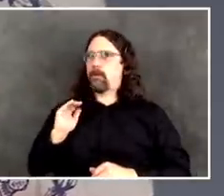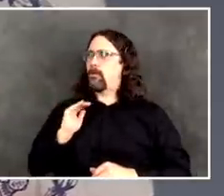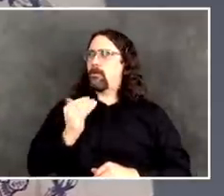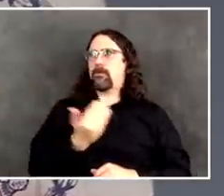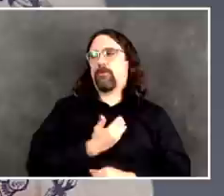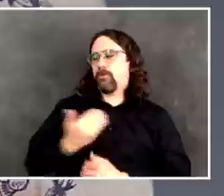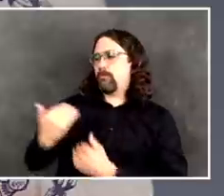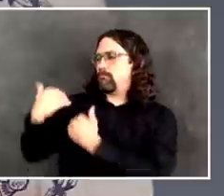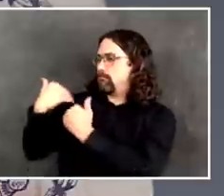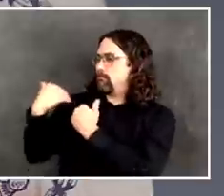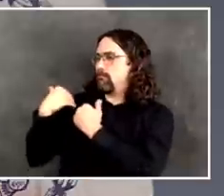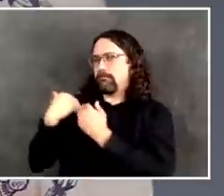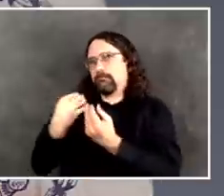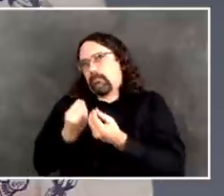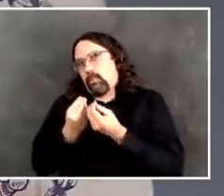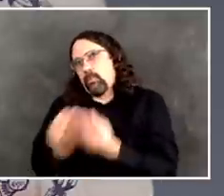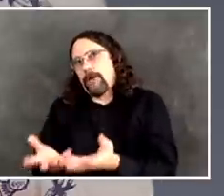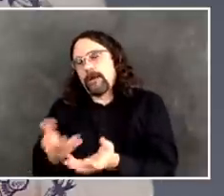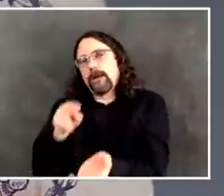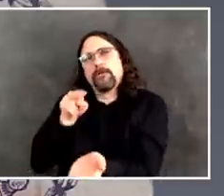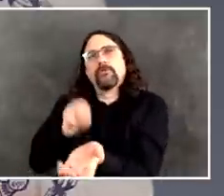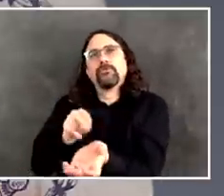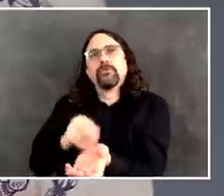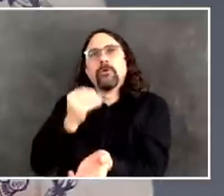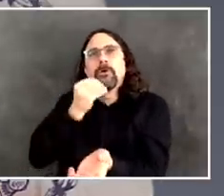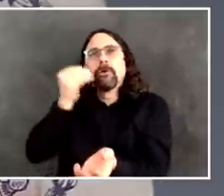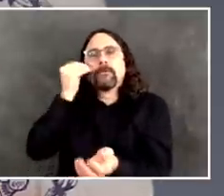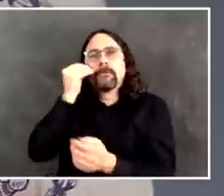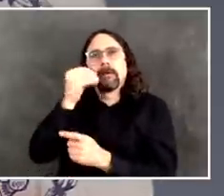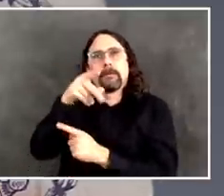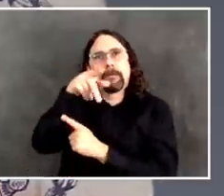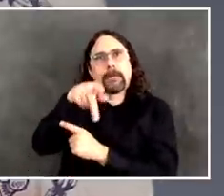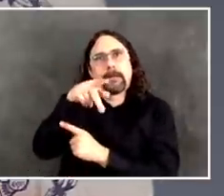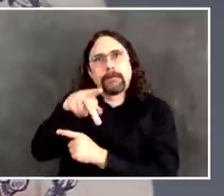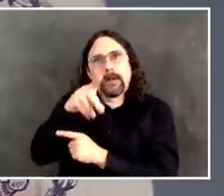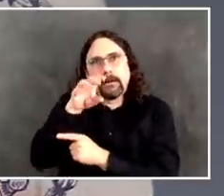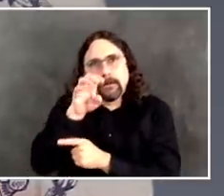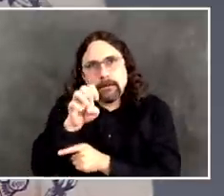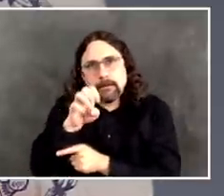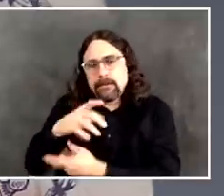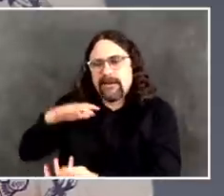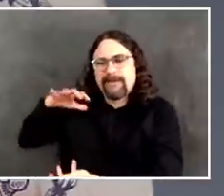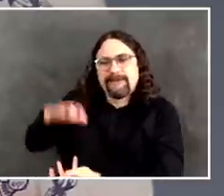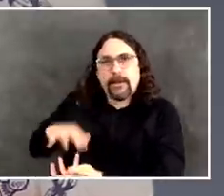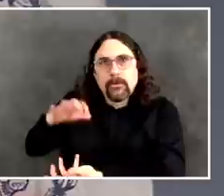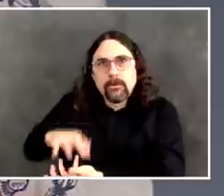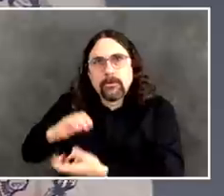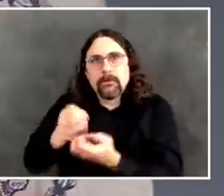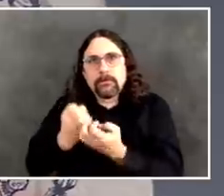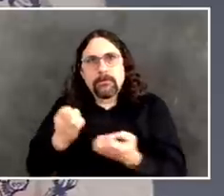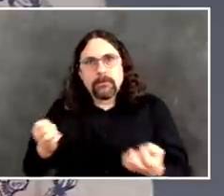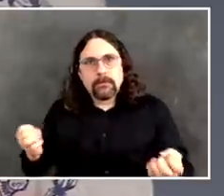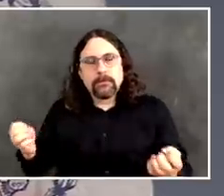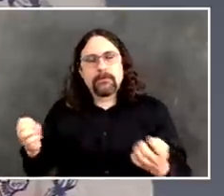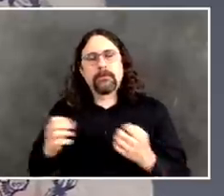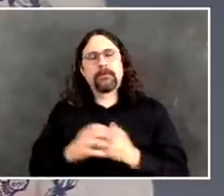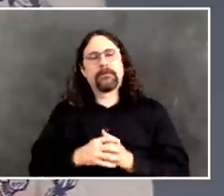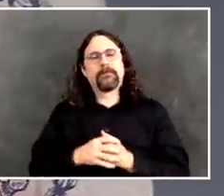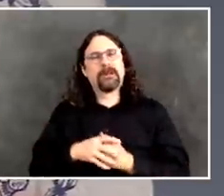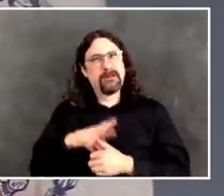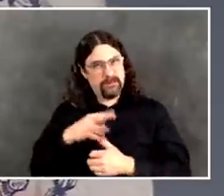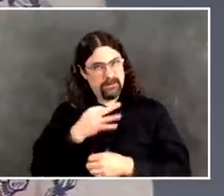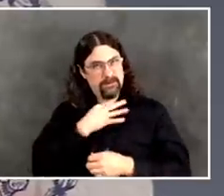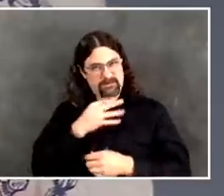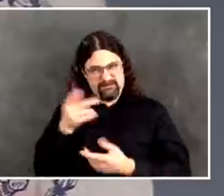agree that sick nursing home patients, COVID patients, should go back into the facilities, or if they should